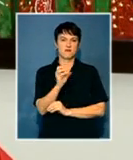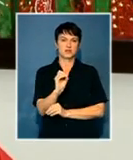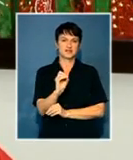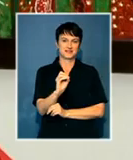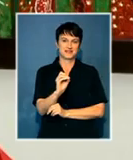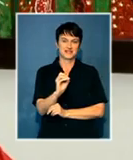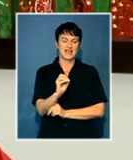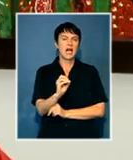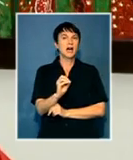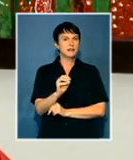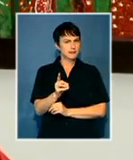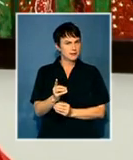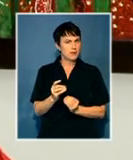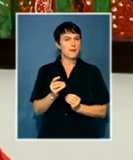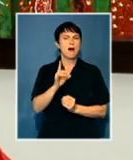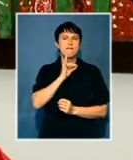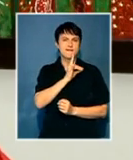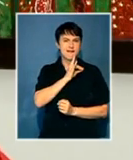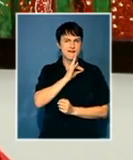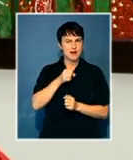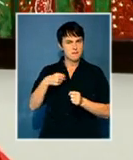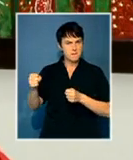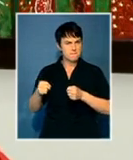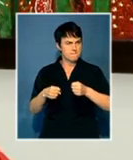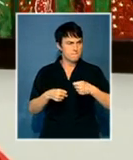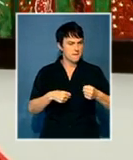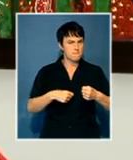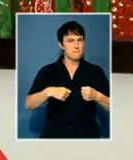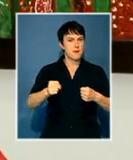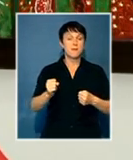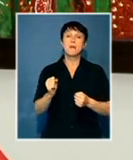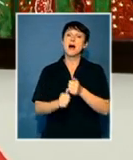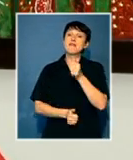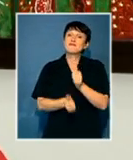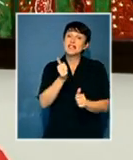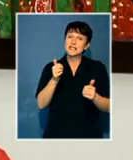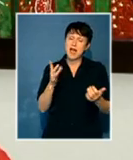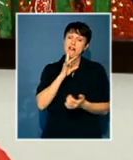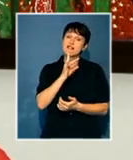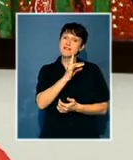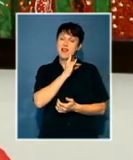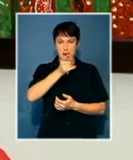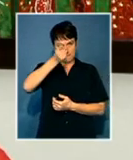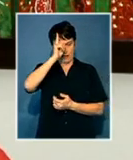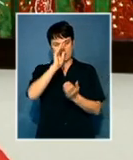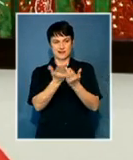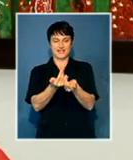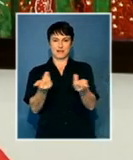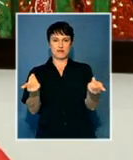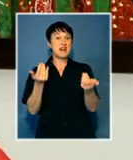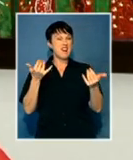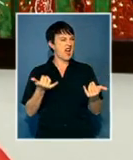And placing them in residences, starting with black students being in their own res, Emily Hope House, which is now